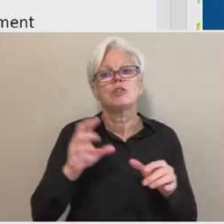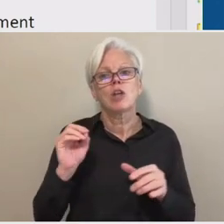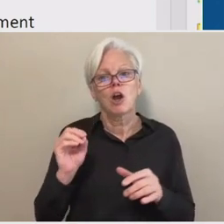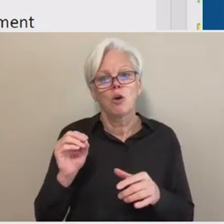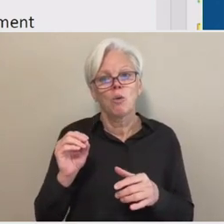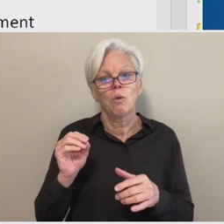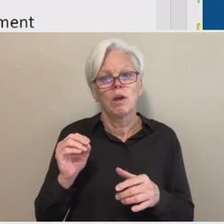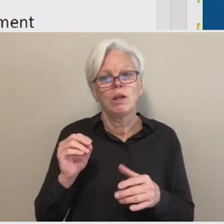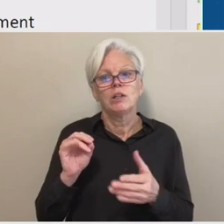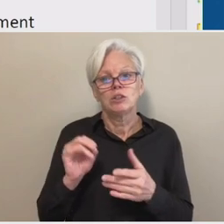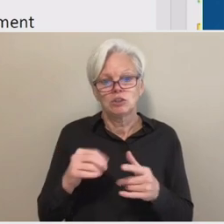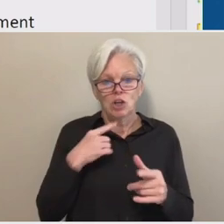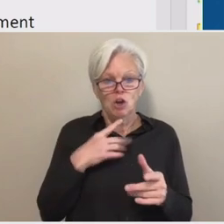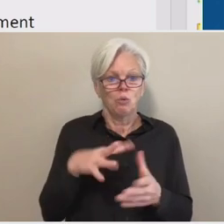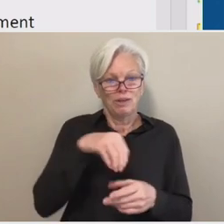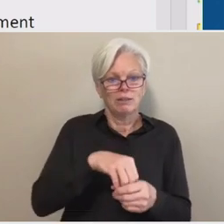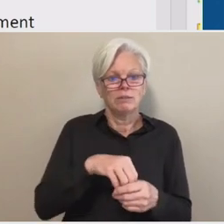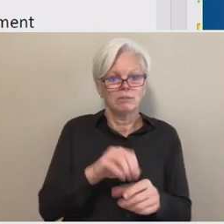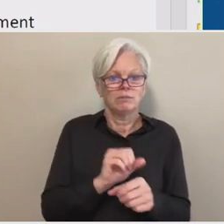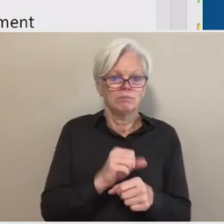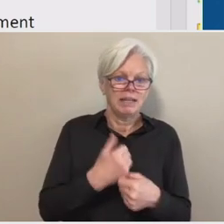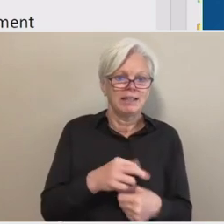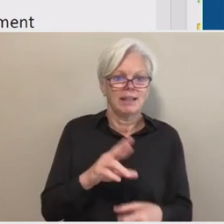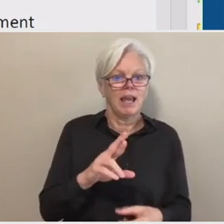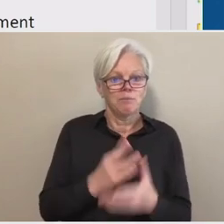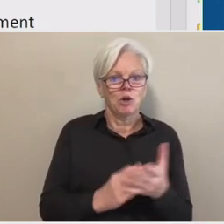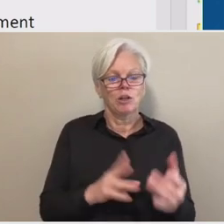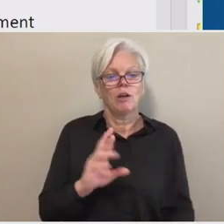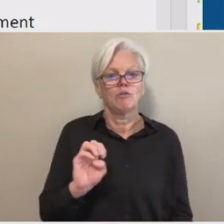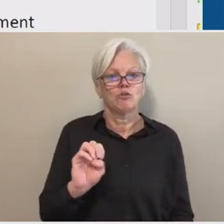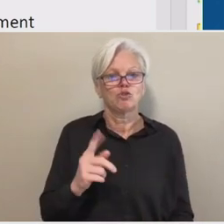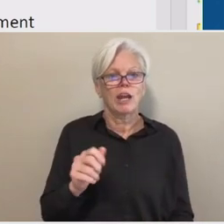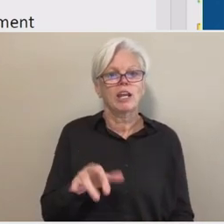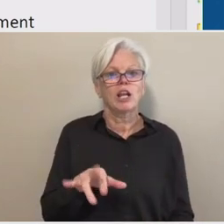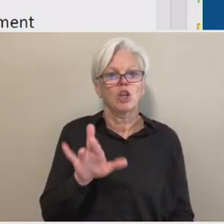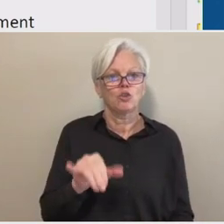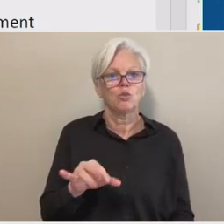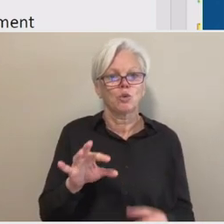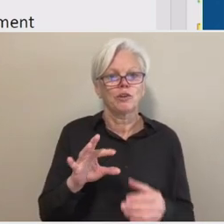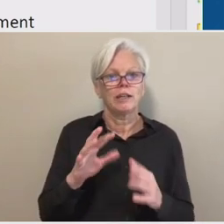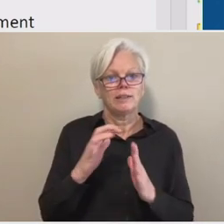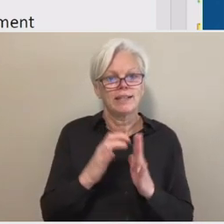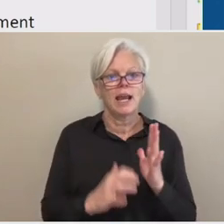that into actual regulatory text, uh, where it was previously some sub-regulatory guidance.